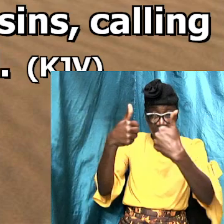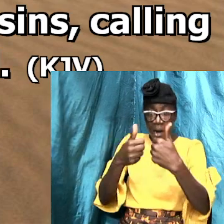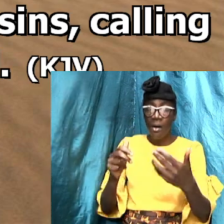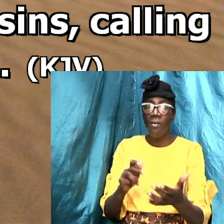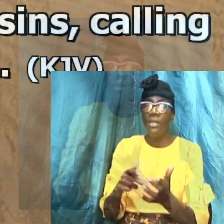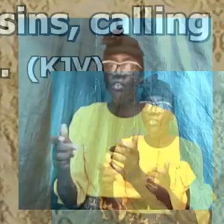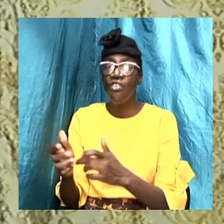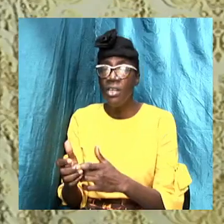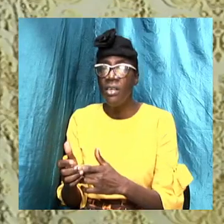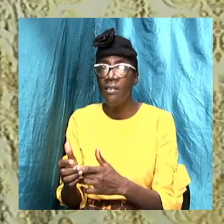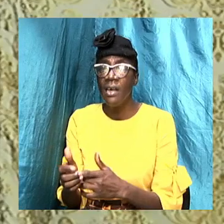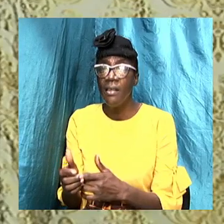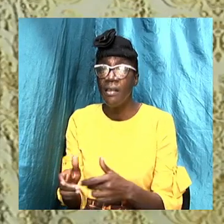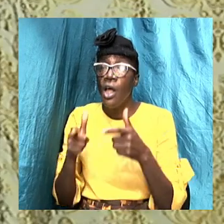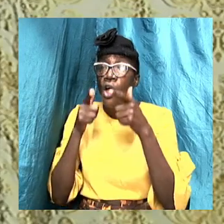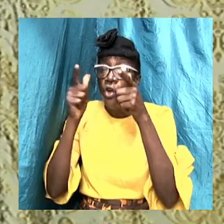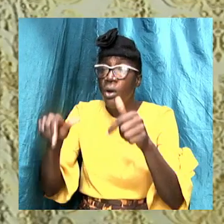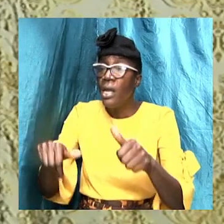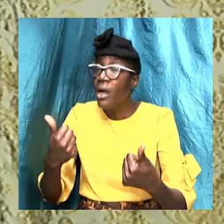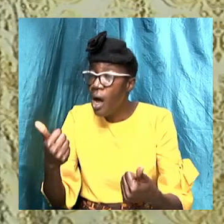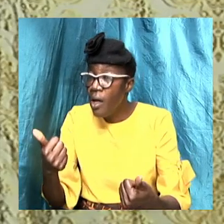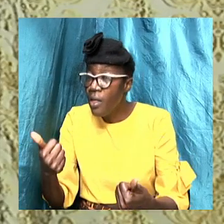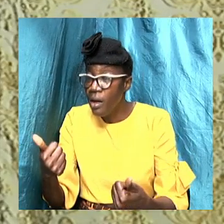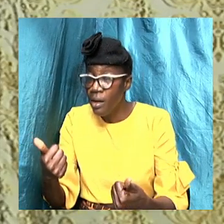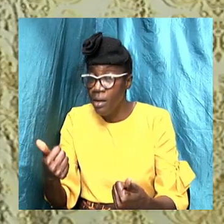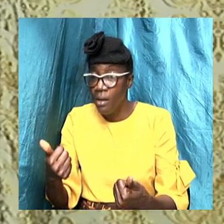Jesus if we look in some of the other epistles